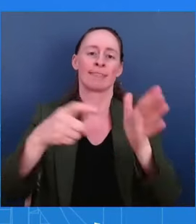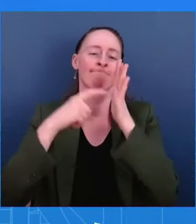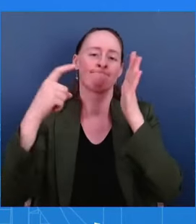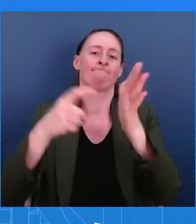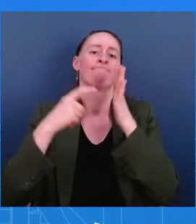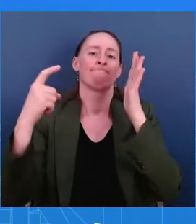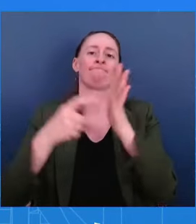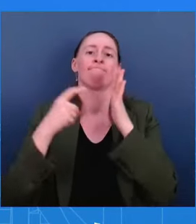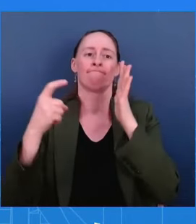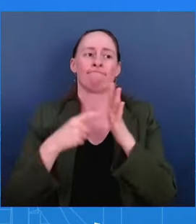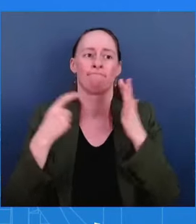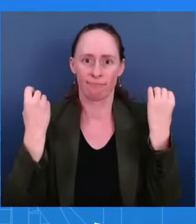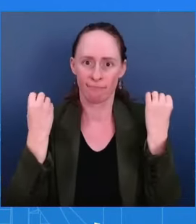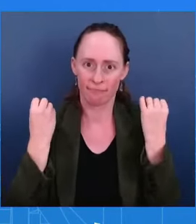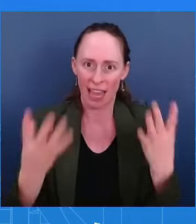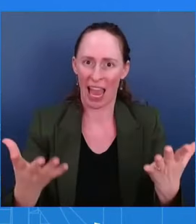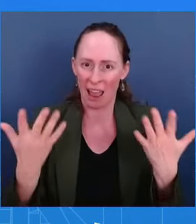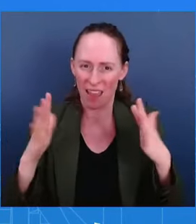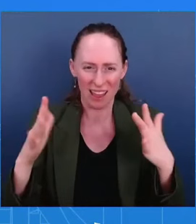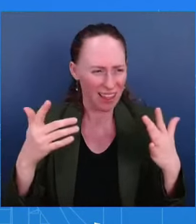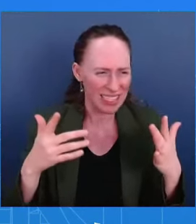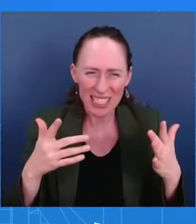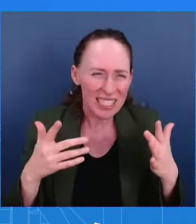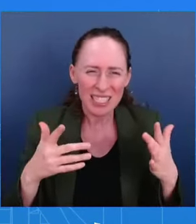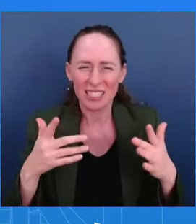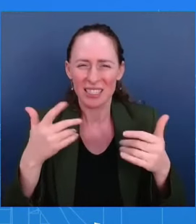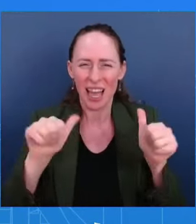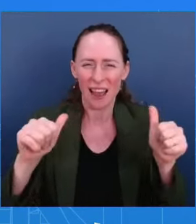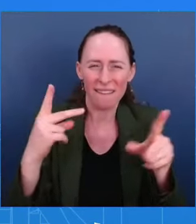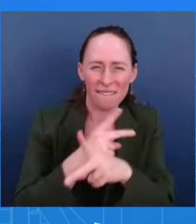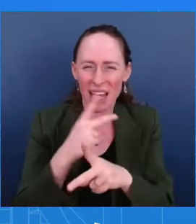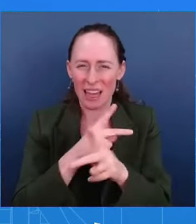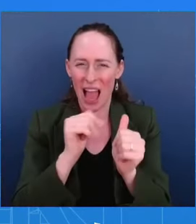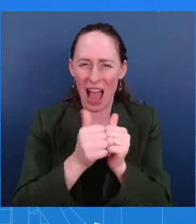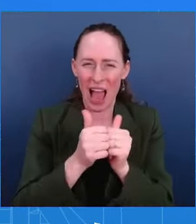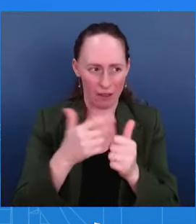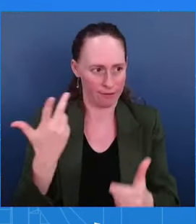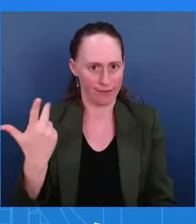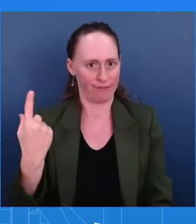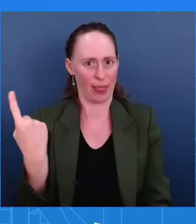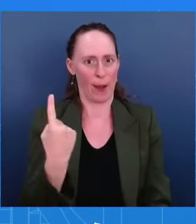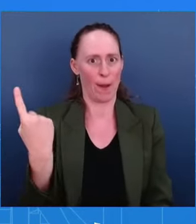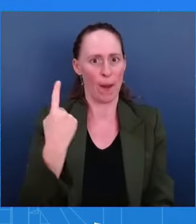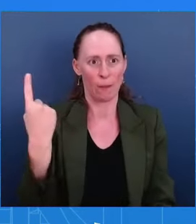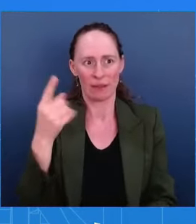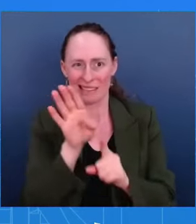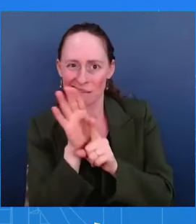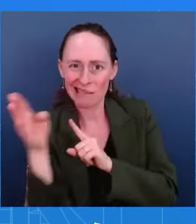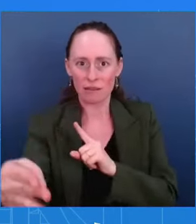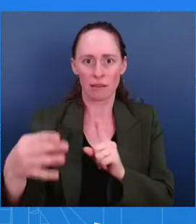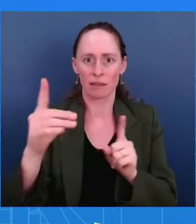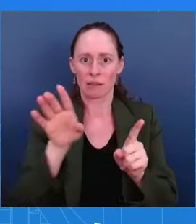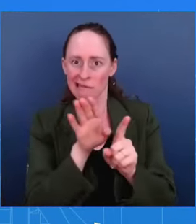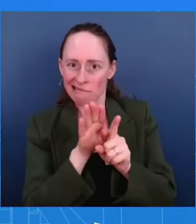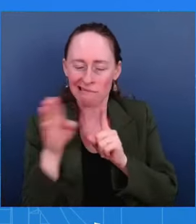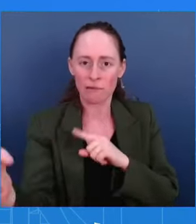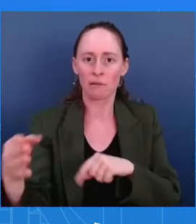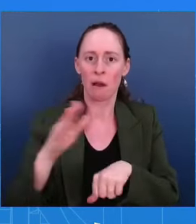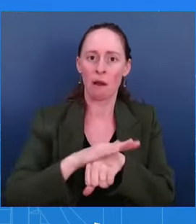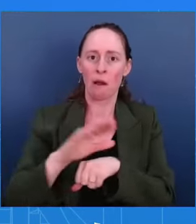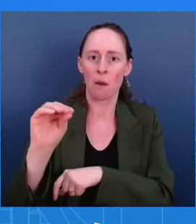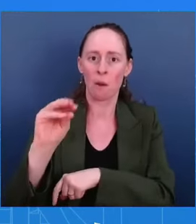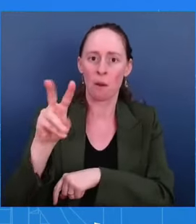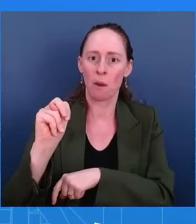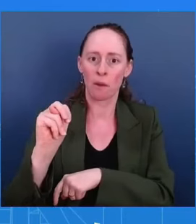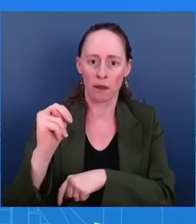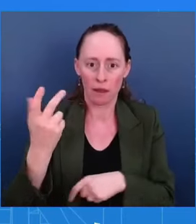to see what else he can do, to see what else his administration, the actions his administration can take. We have the Office of Gun Violence